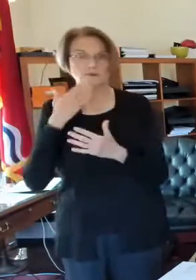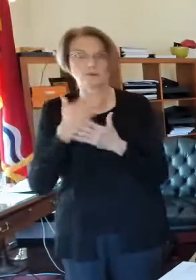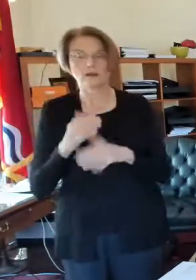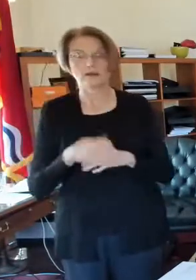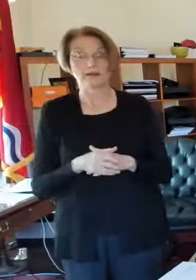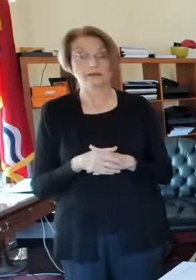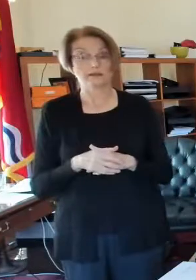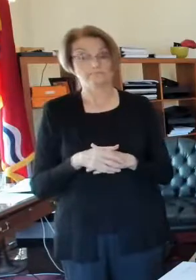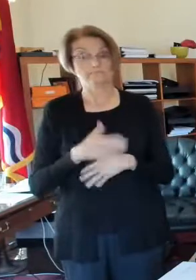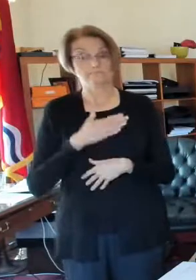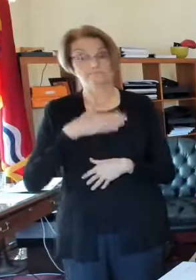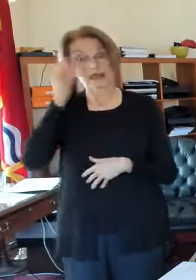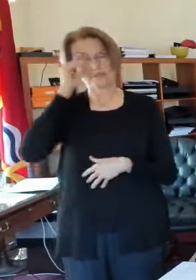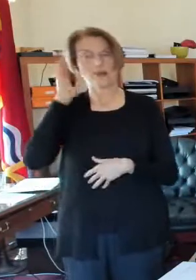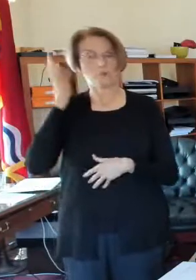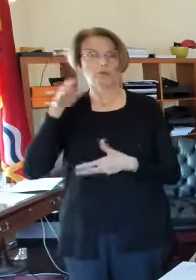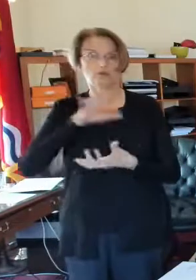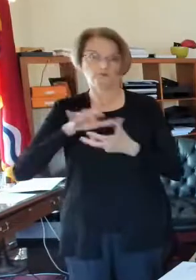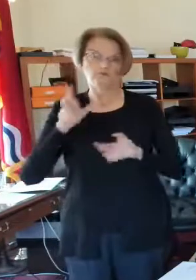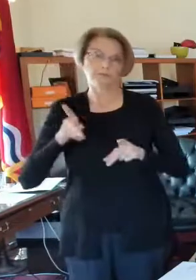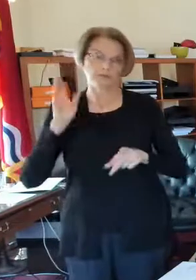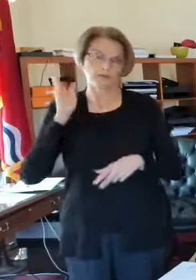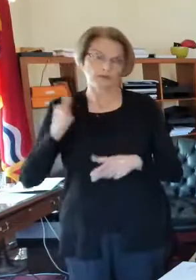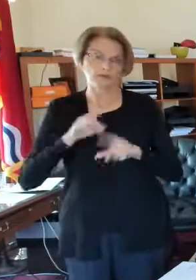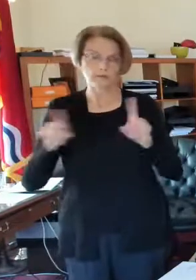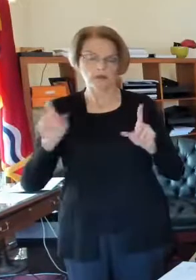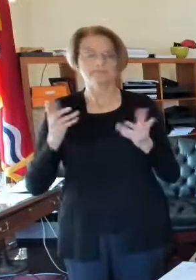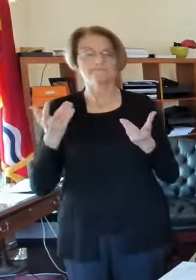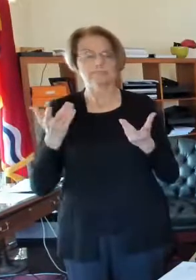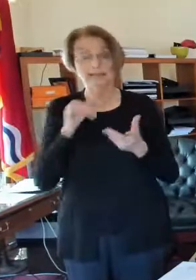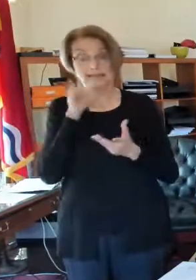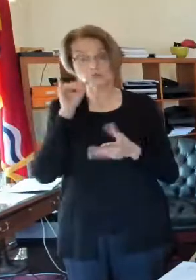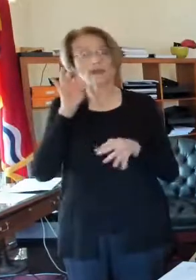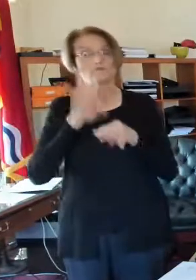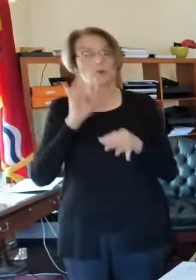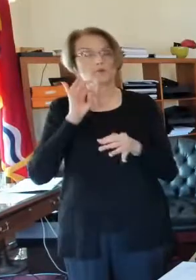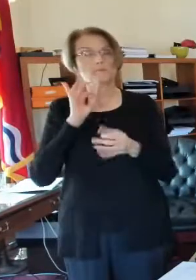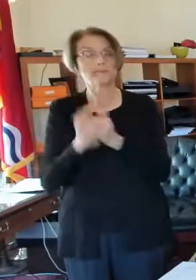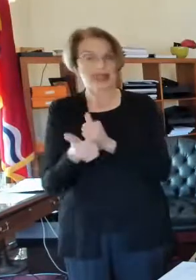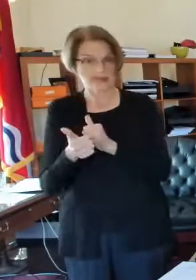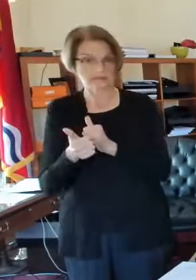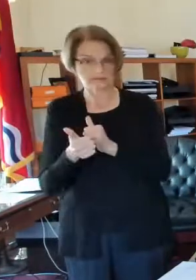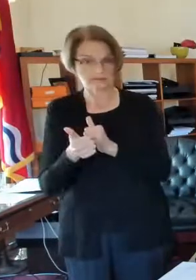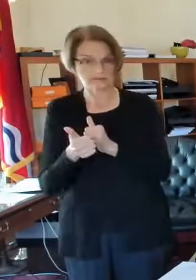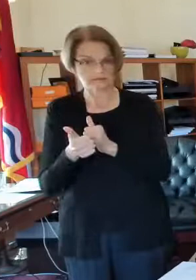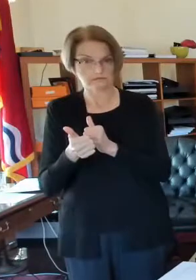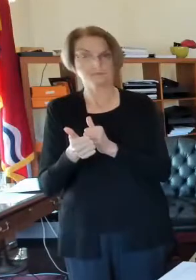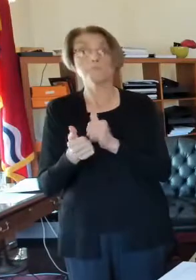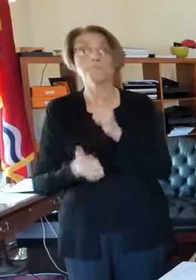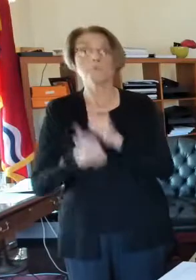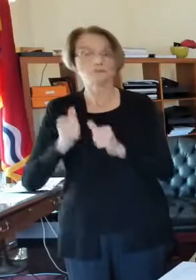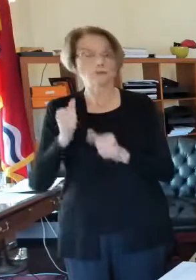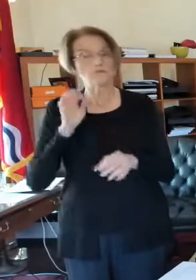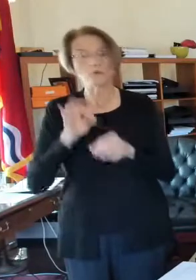confusing for the public. But that's what we voted on yesterday, and it passed, by the way, overwhelmingly.